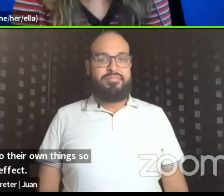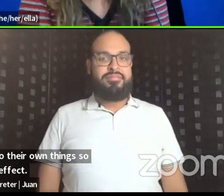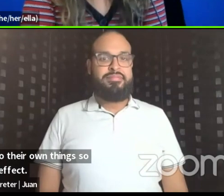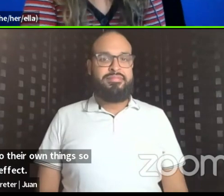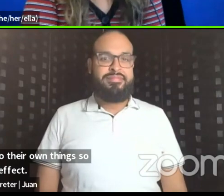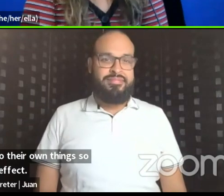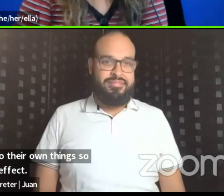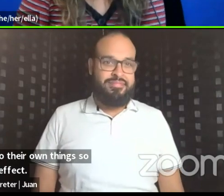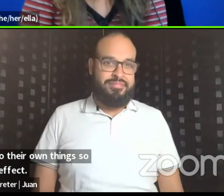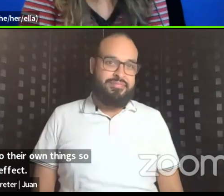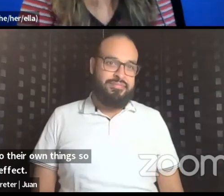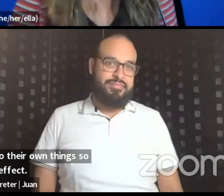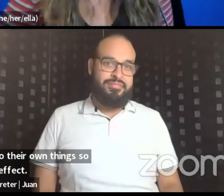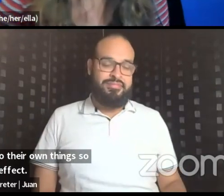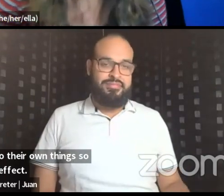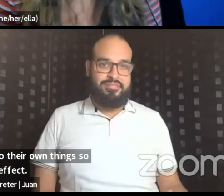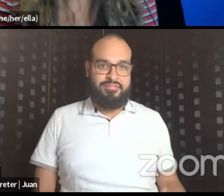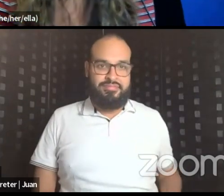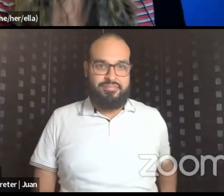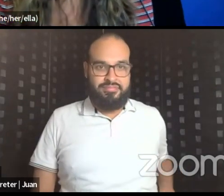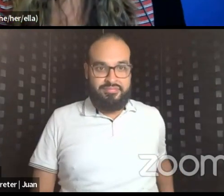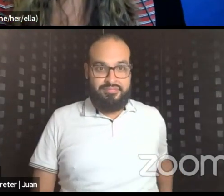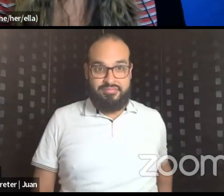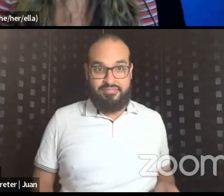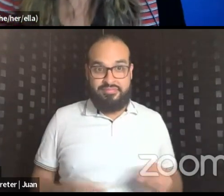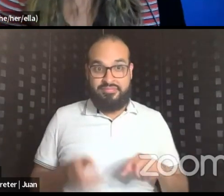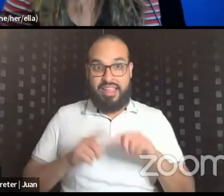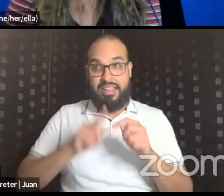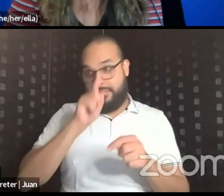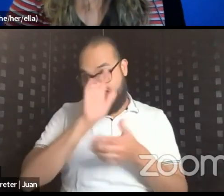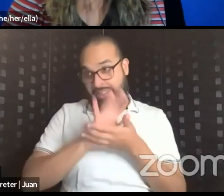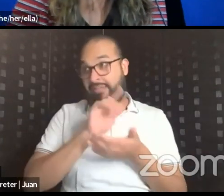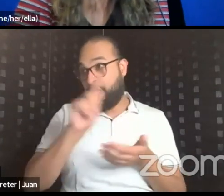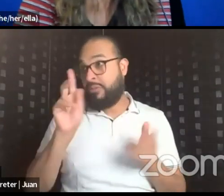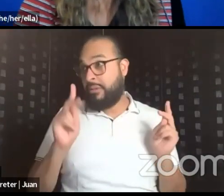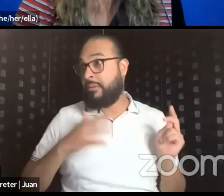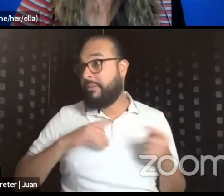that. And I can't believe these people are my friends. That's just